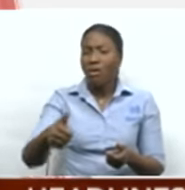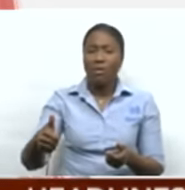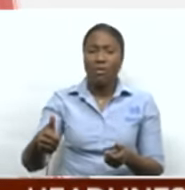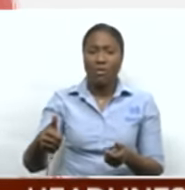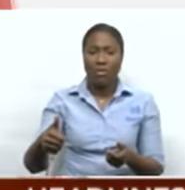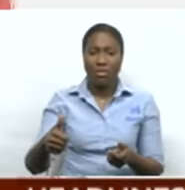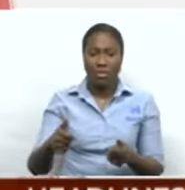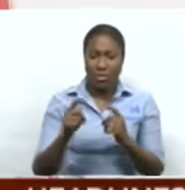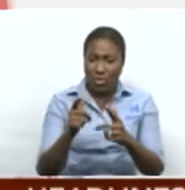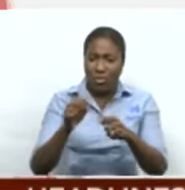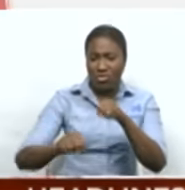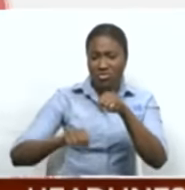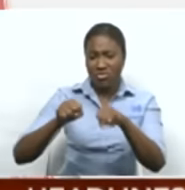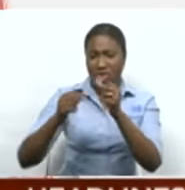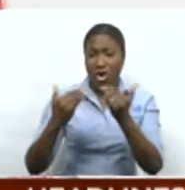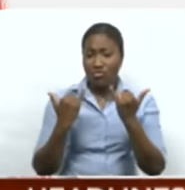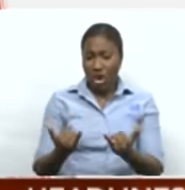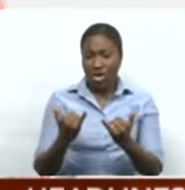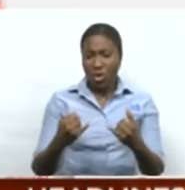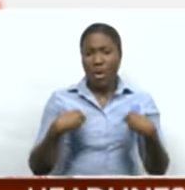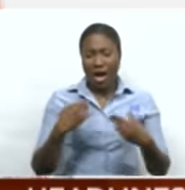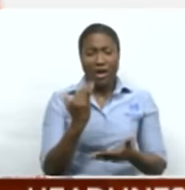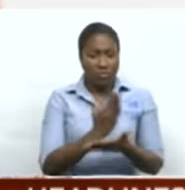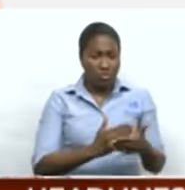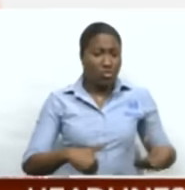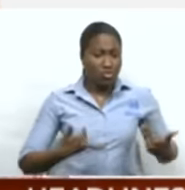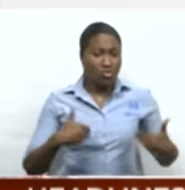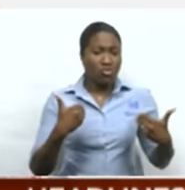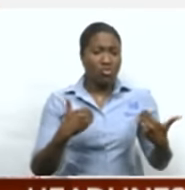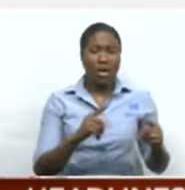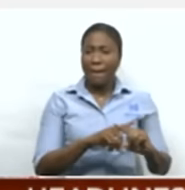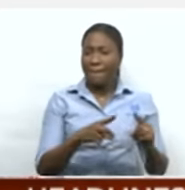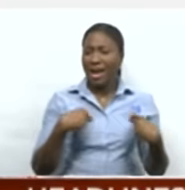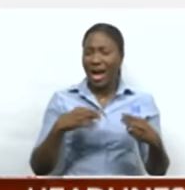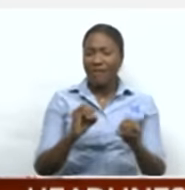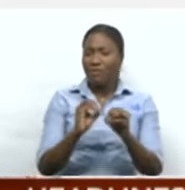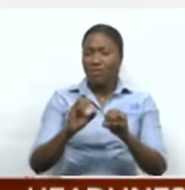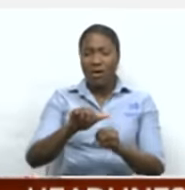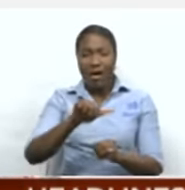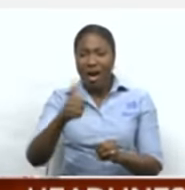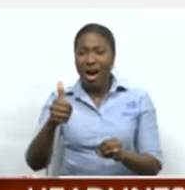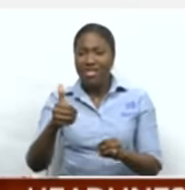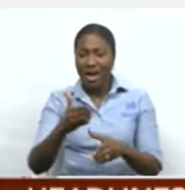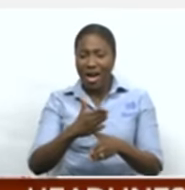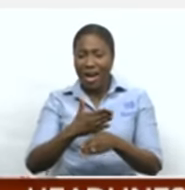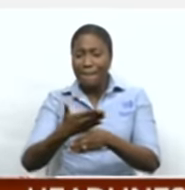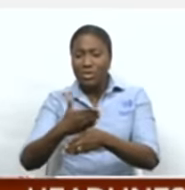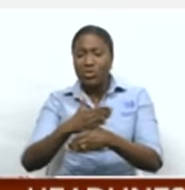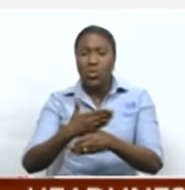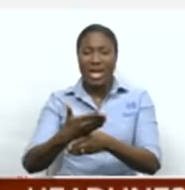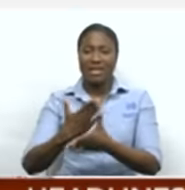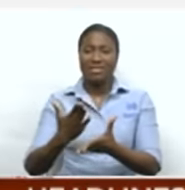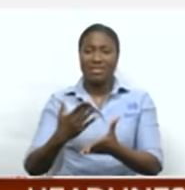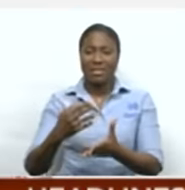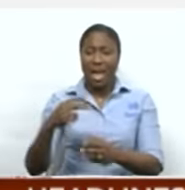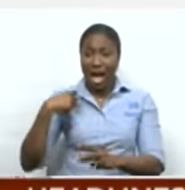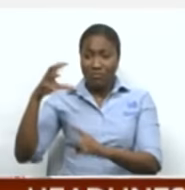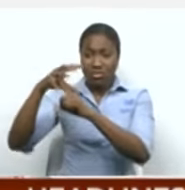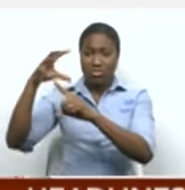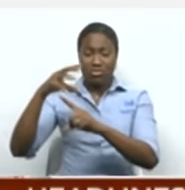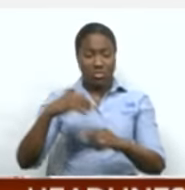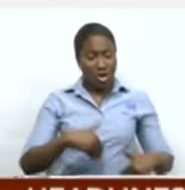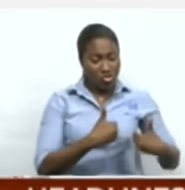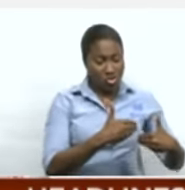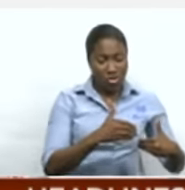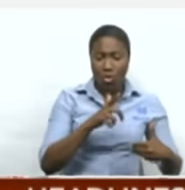Right now, there's a couple of juniors, but then there's no one in between. So it is kind of important that we